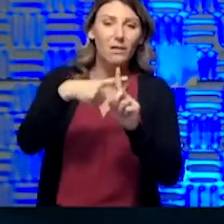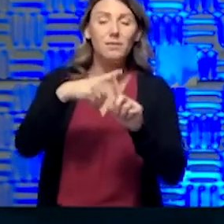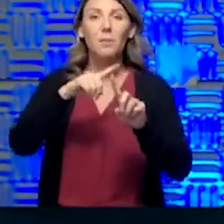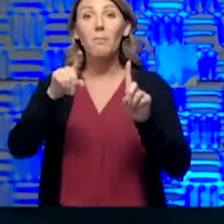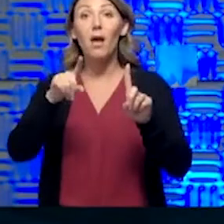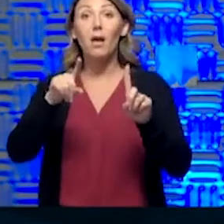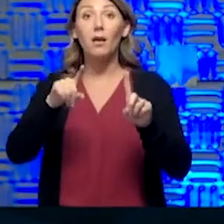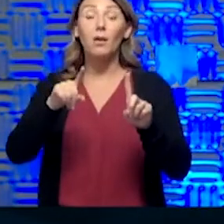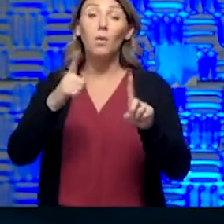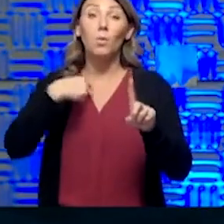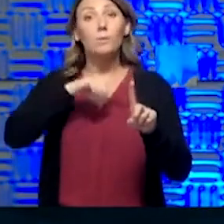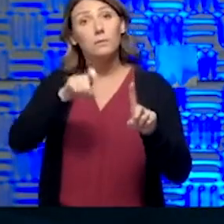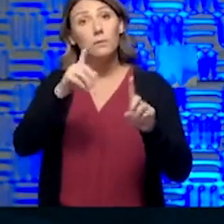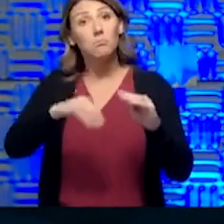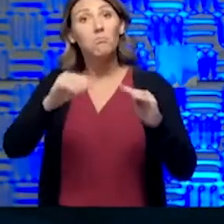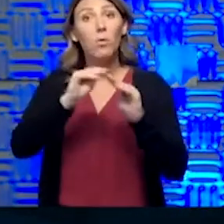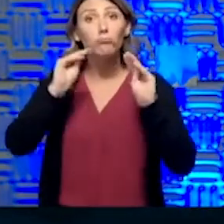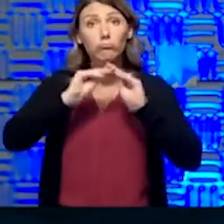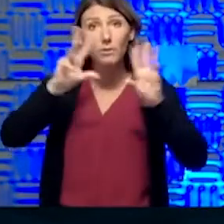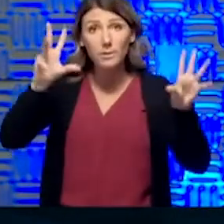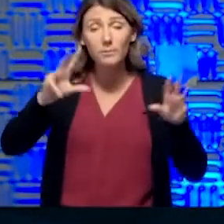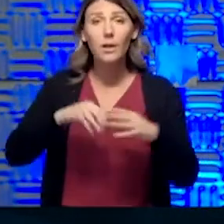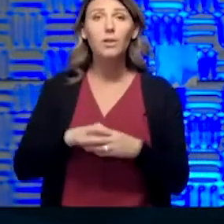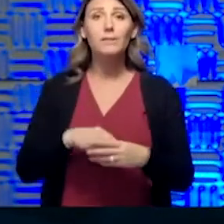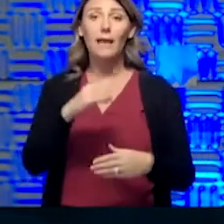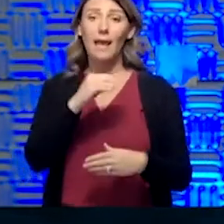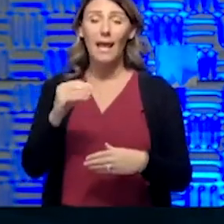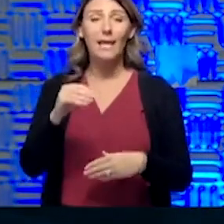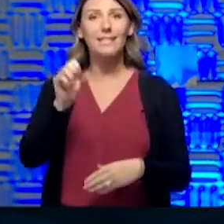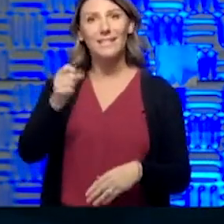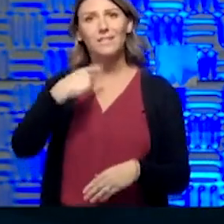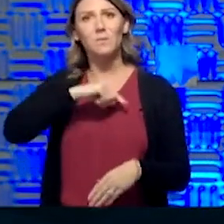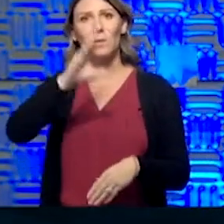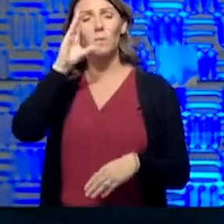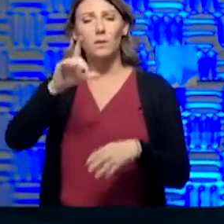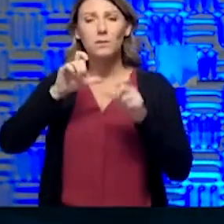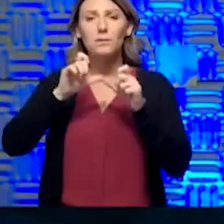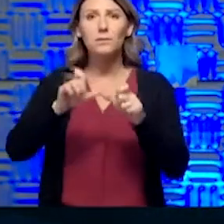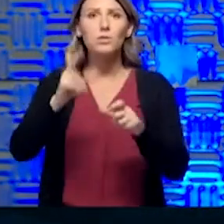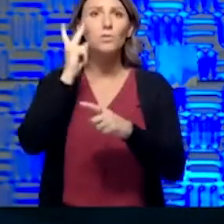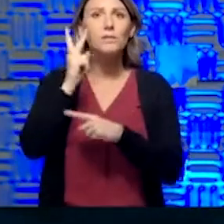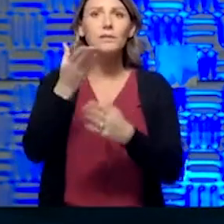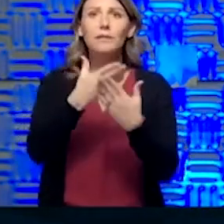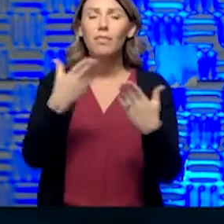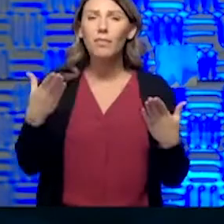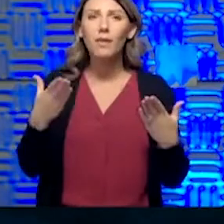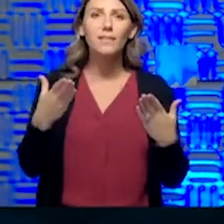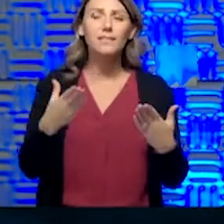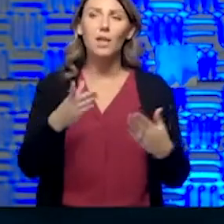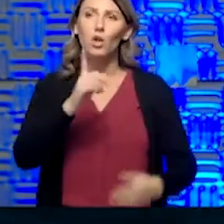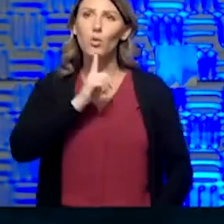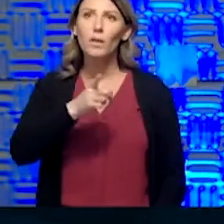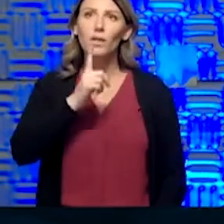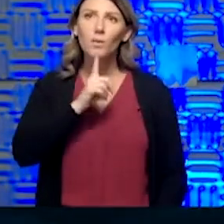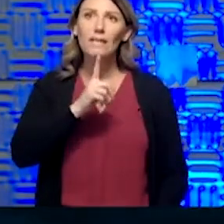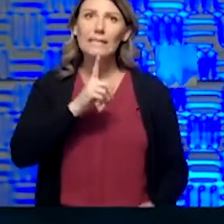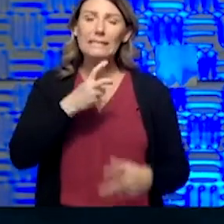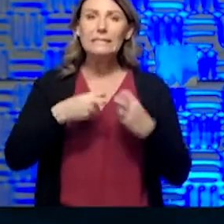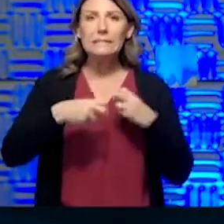is necessary, and no question but what we will continue to see these things that are very troublesome